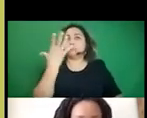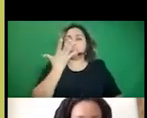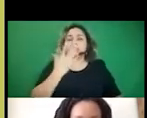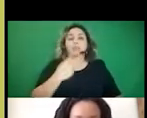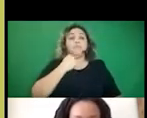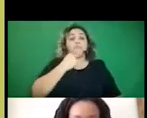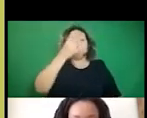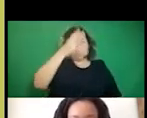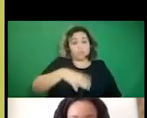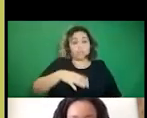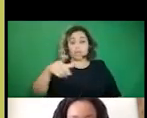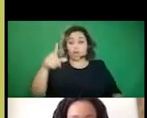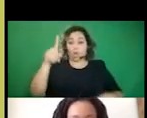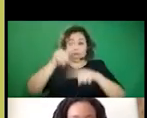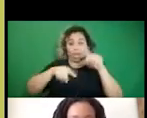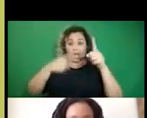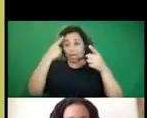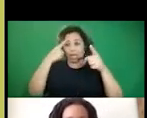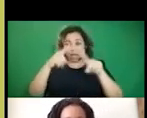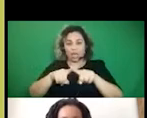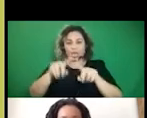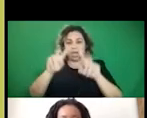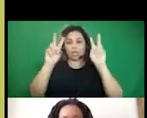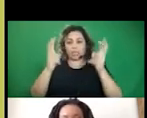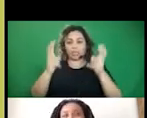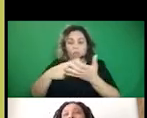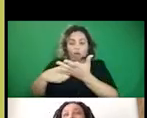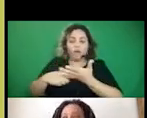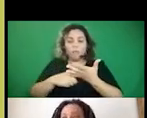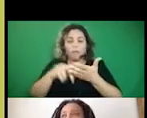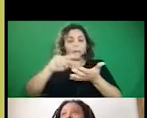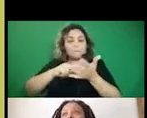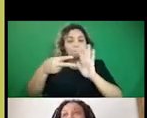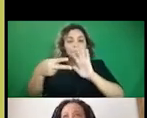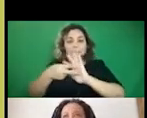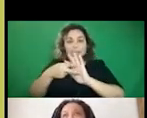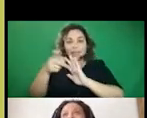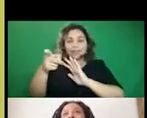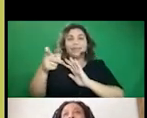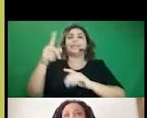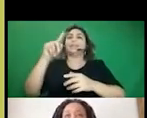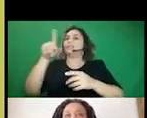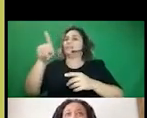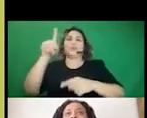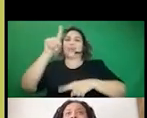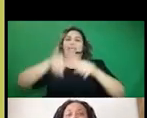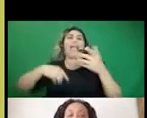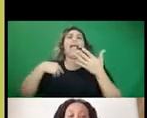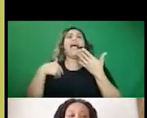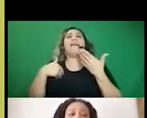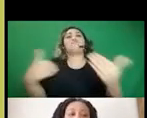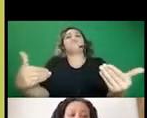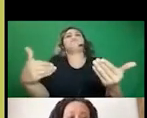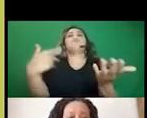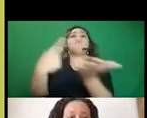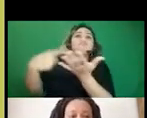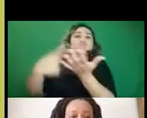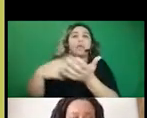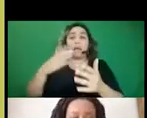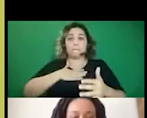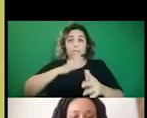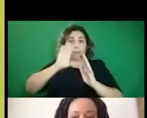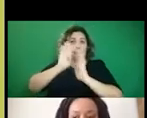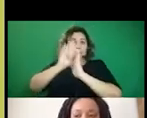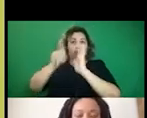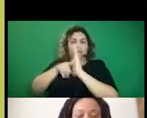If you can't agree on what the terms of the conversation mean, you cannot have a conversation to me, like my background